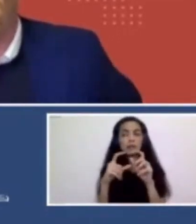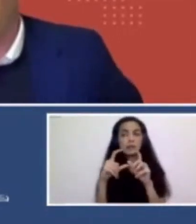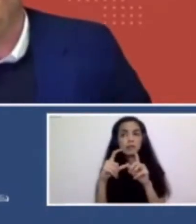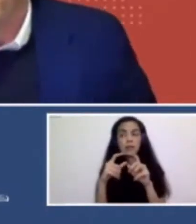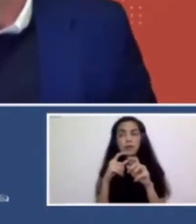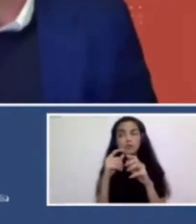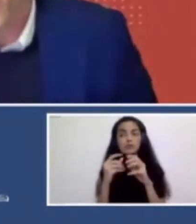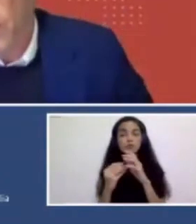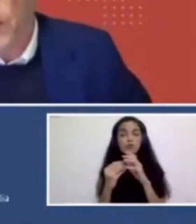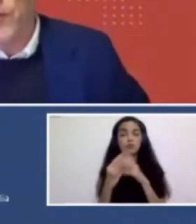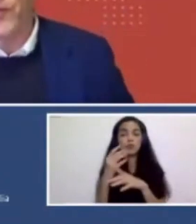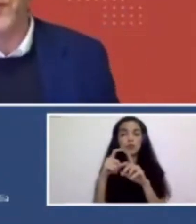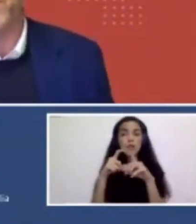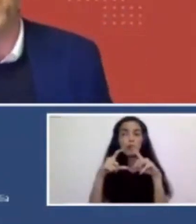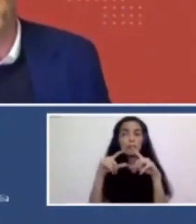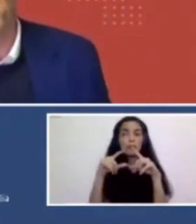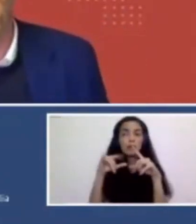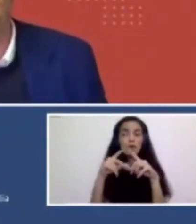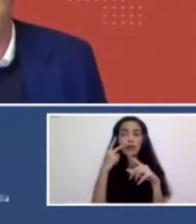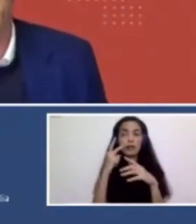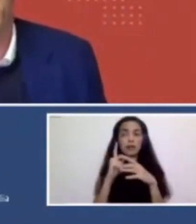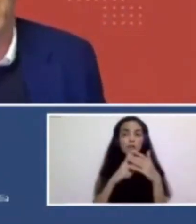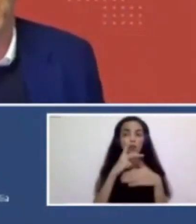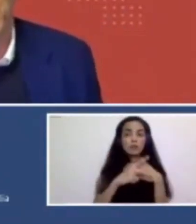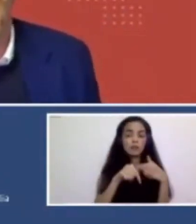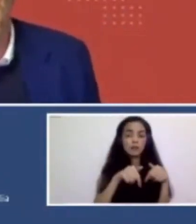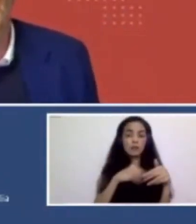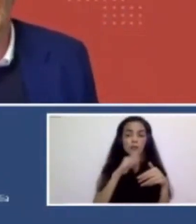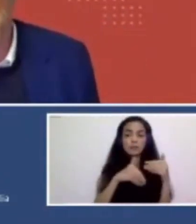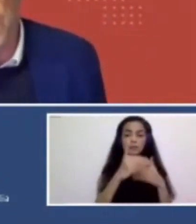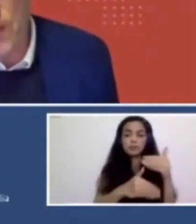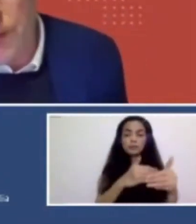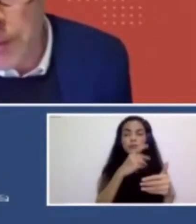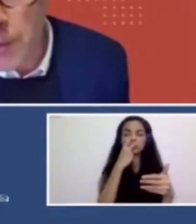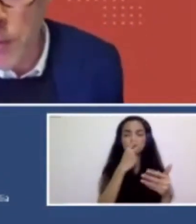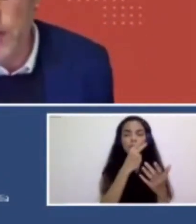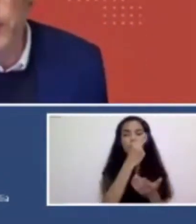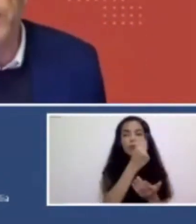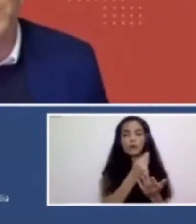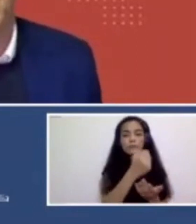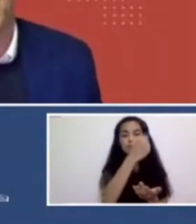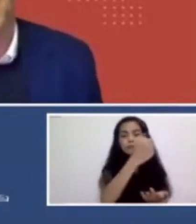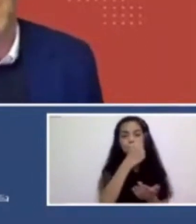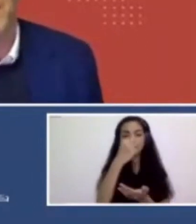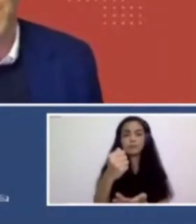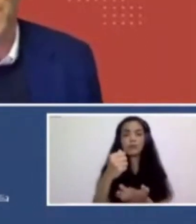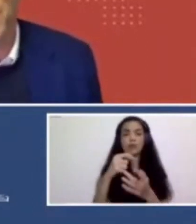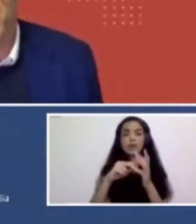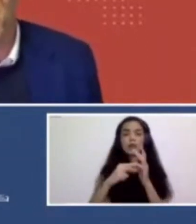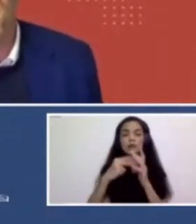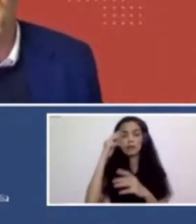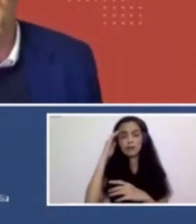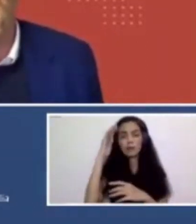we go for. So we don't go for traditional research grants, which is much more that kind of theoretical model, uh, around